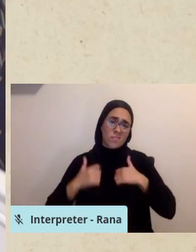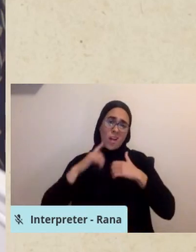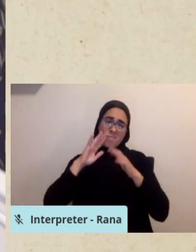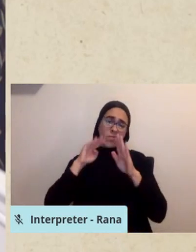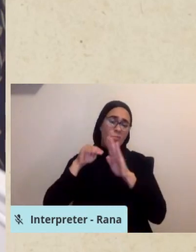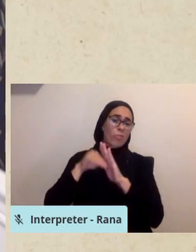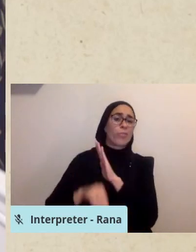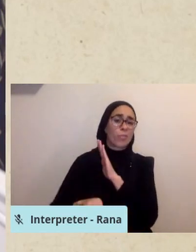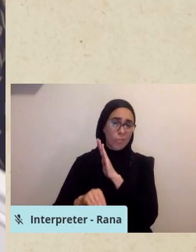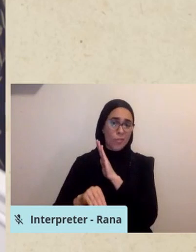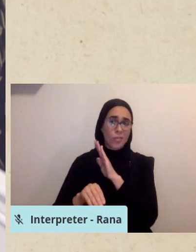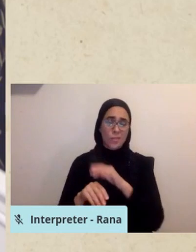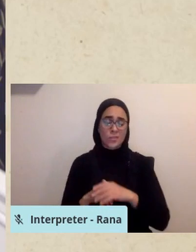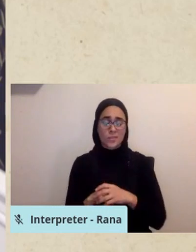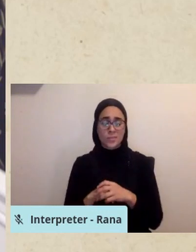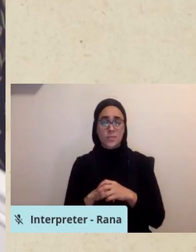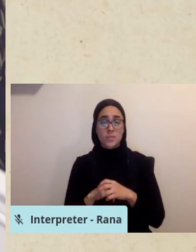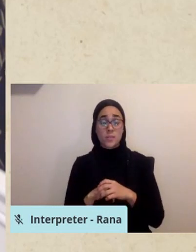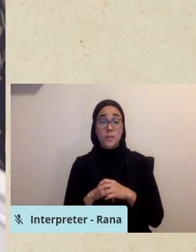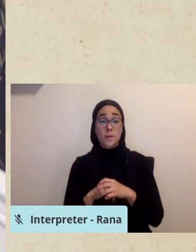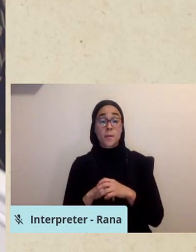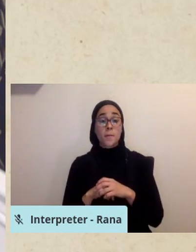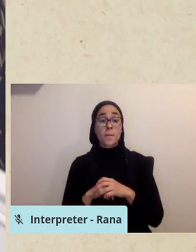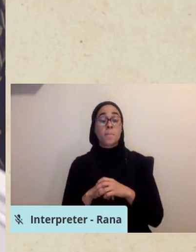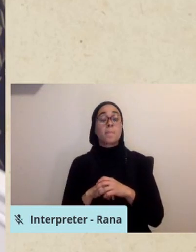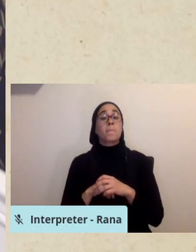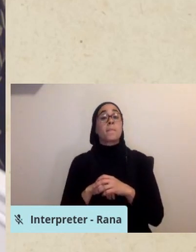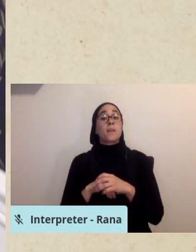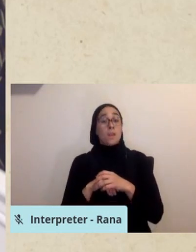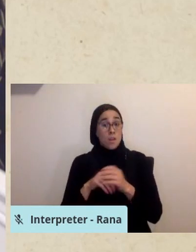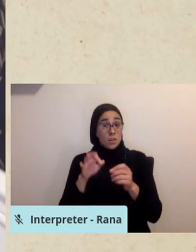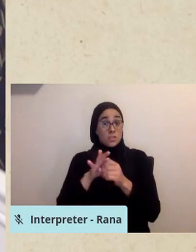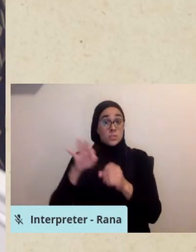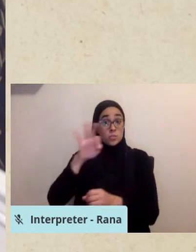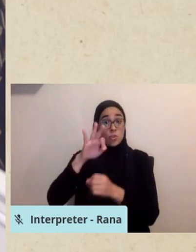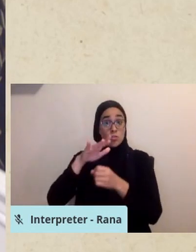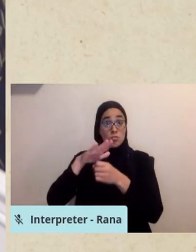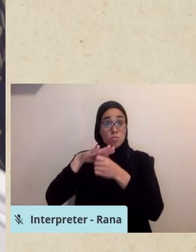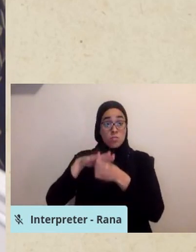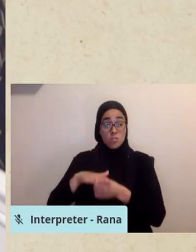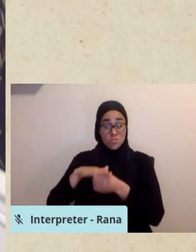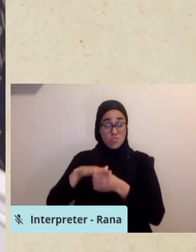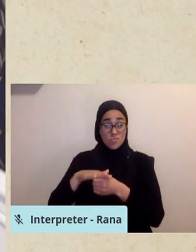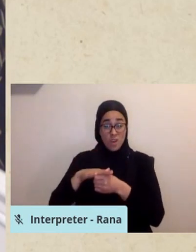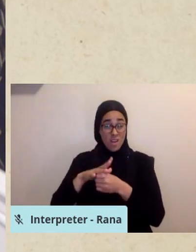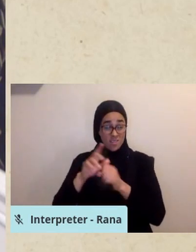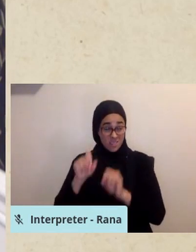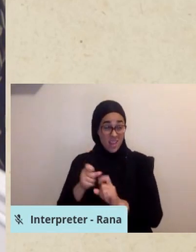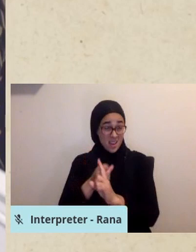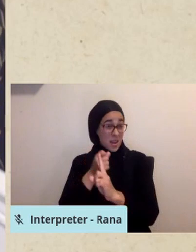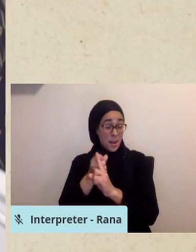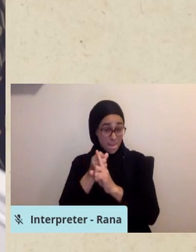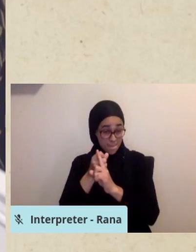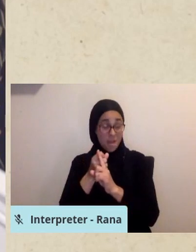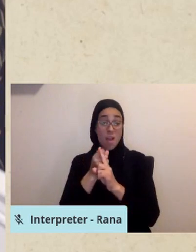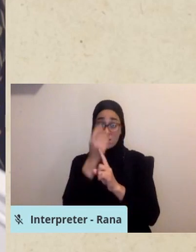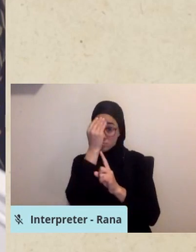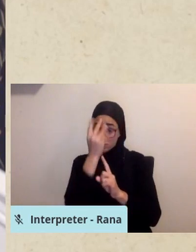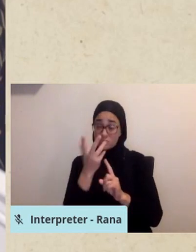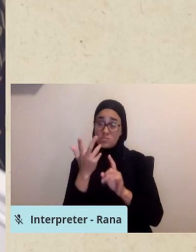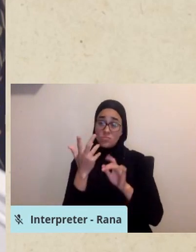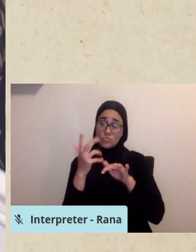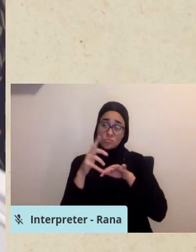To speak about how far-reaching spiritual distress can be, and they say, you know, it's interrelated in terms of meaning,